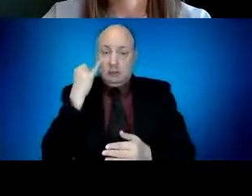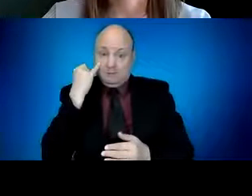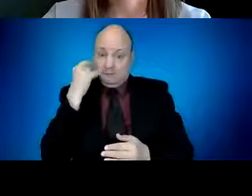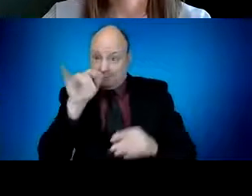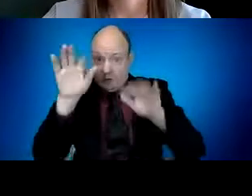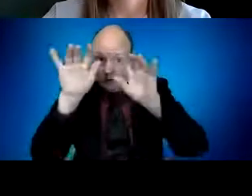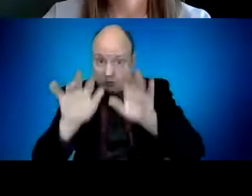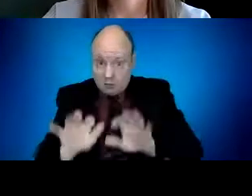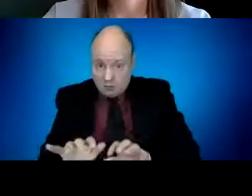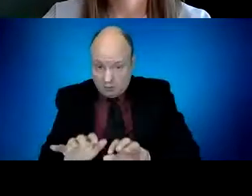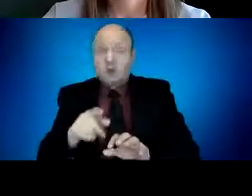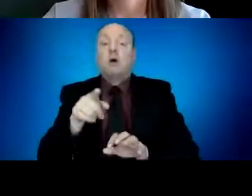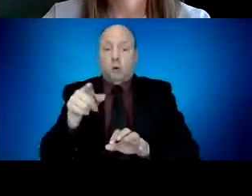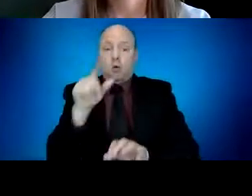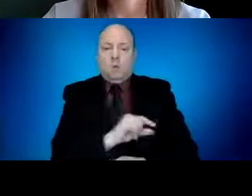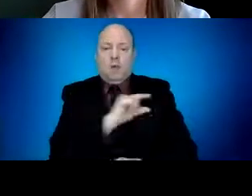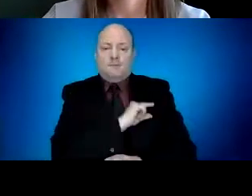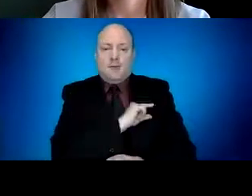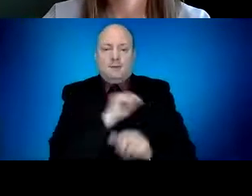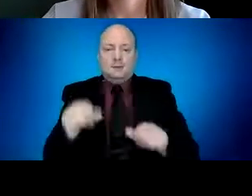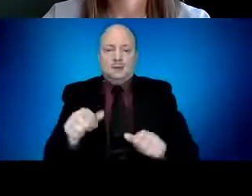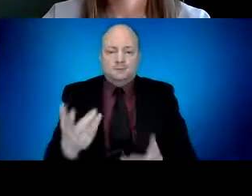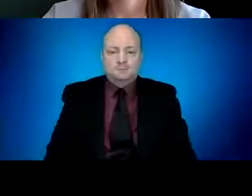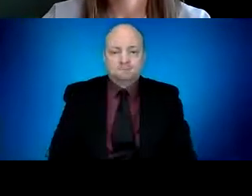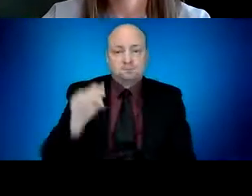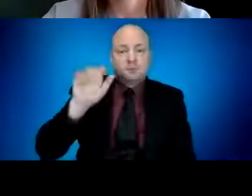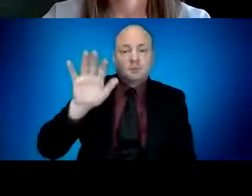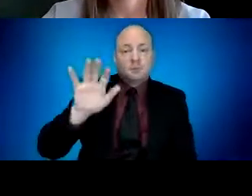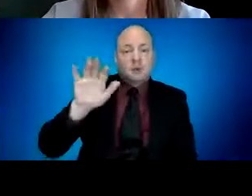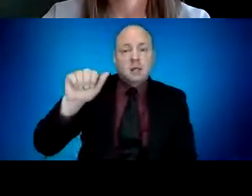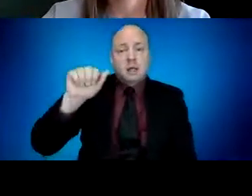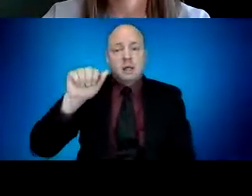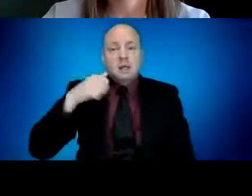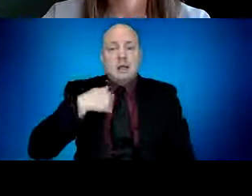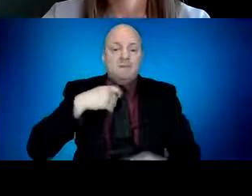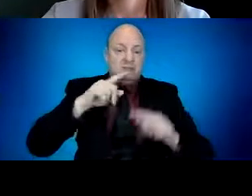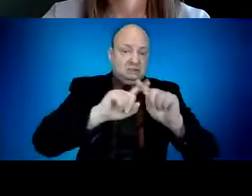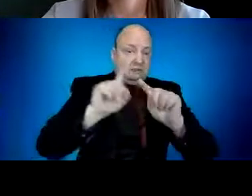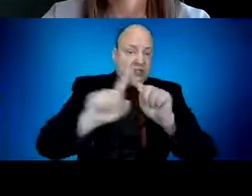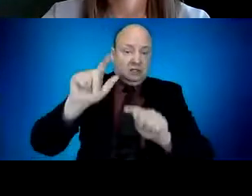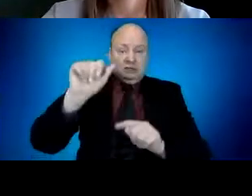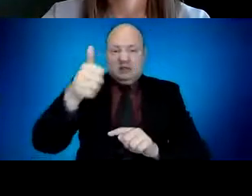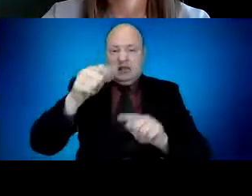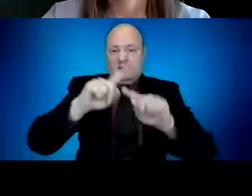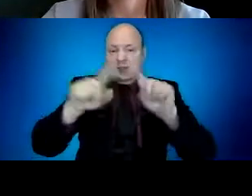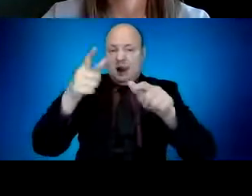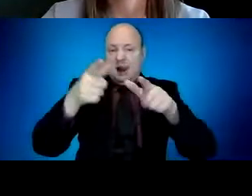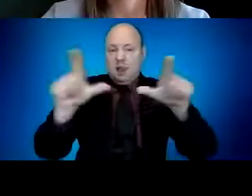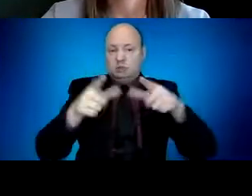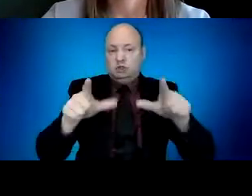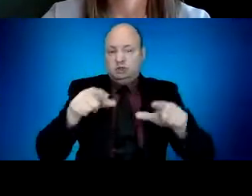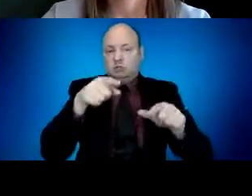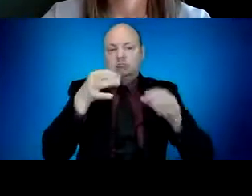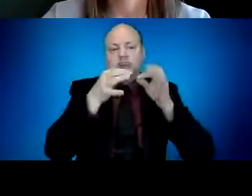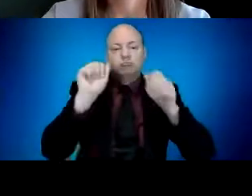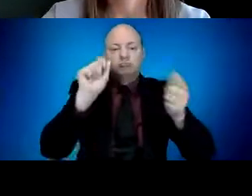this week, the tool now supports 10 languages in addition to English. Two important changes I want users of the website and the get